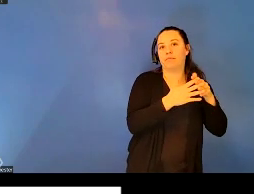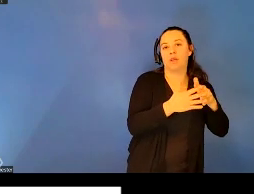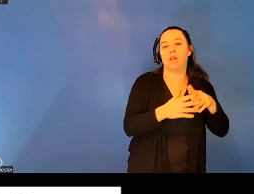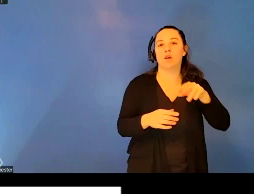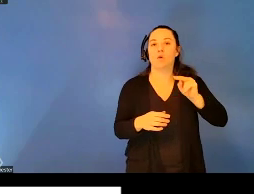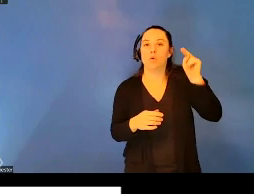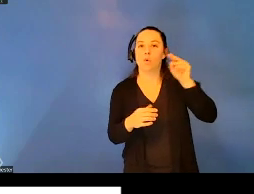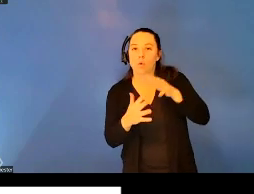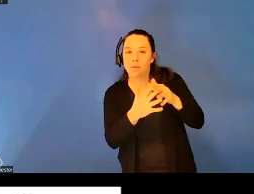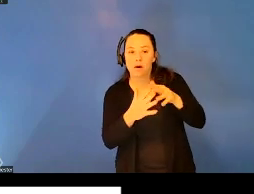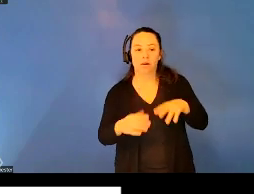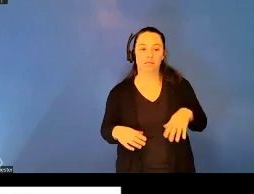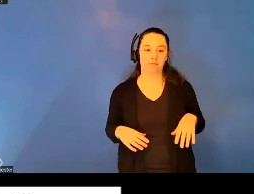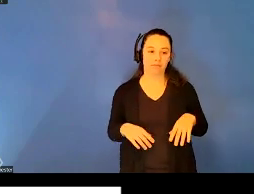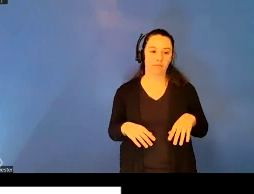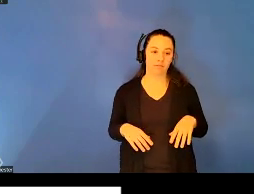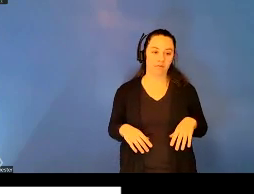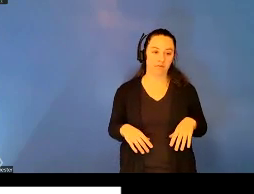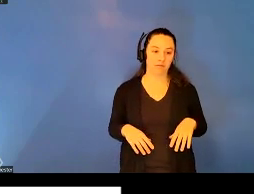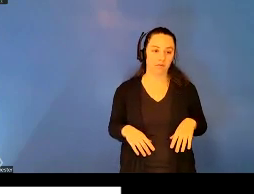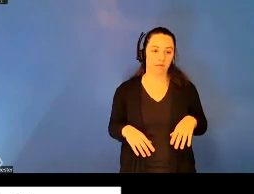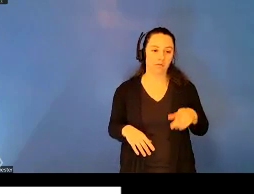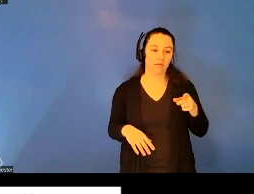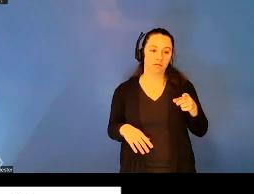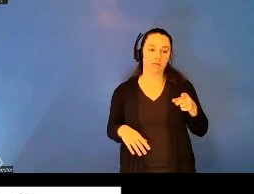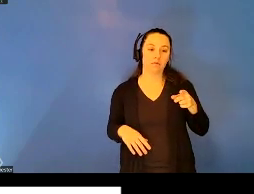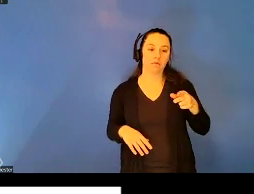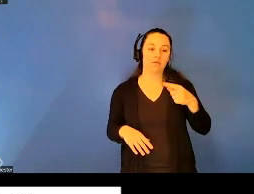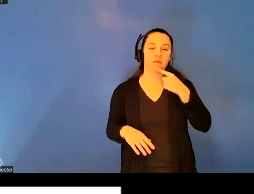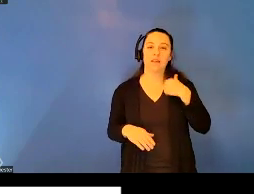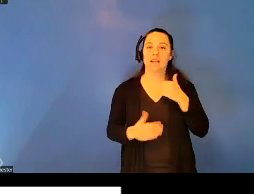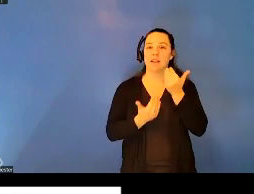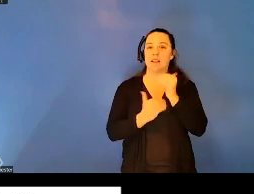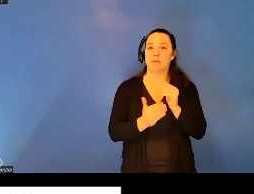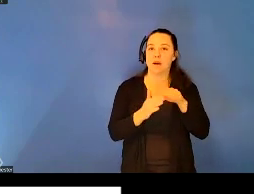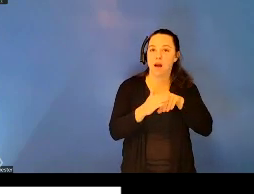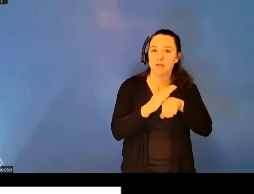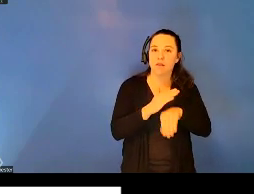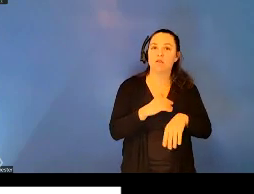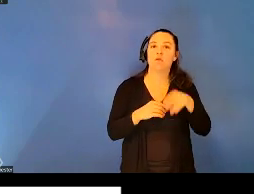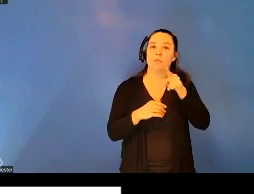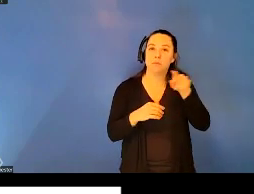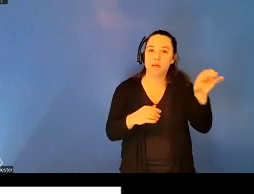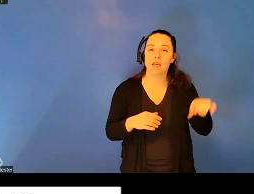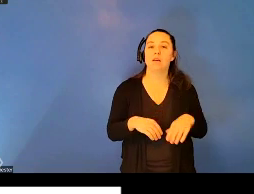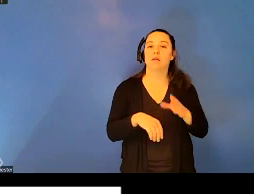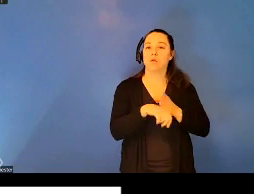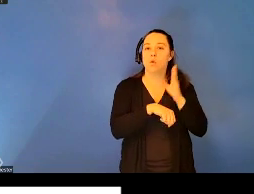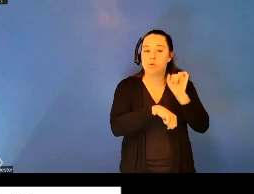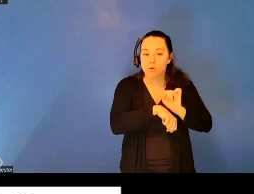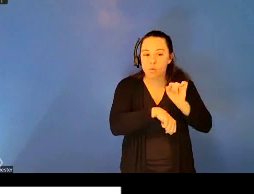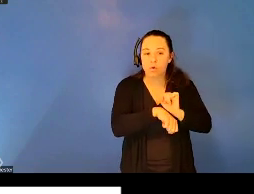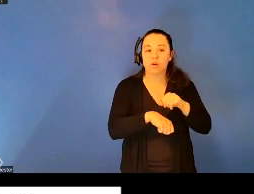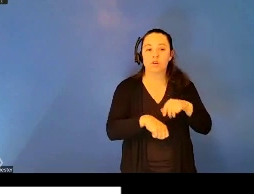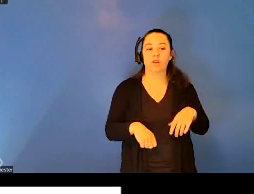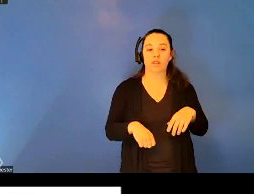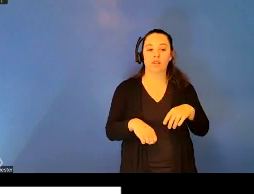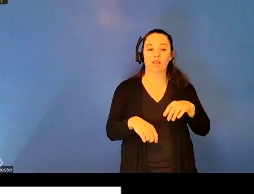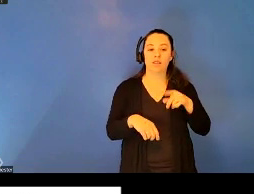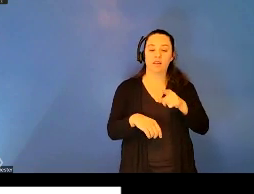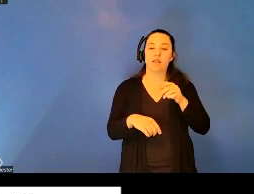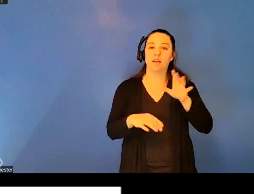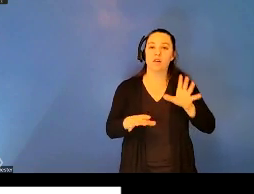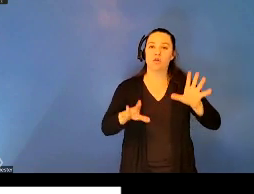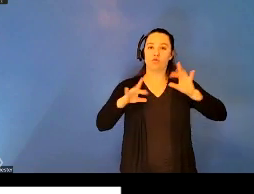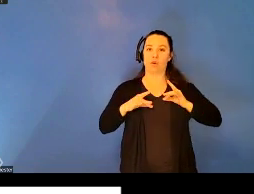suits, with much publicized limited access to personal protective equipment, overworked and at high risk for contracting the disease themselves, were portrayed as